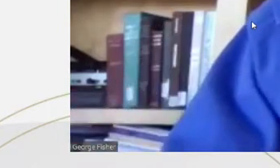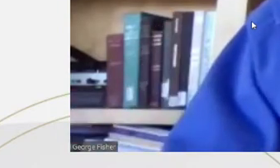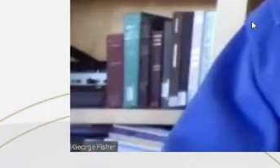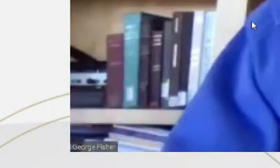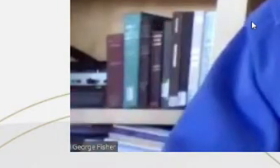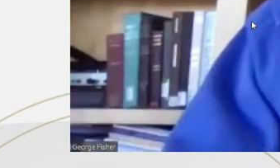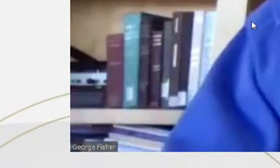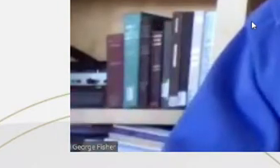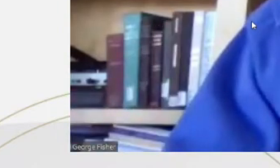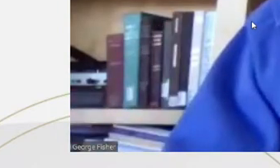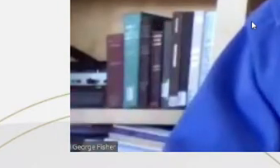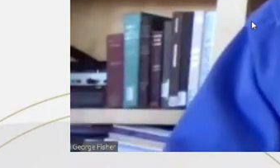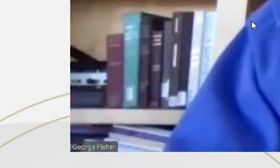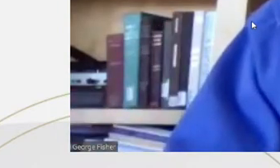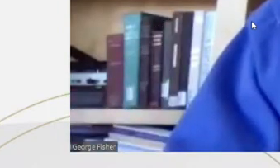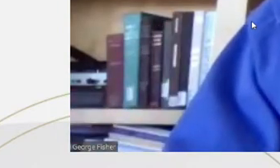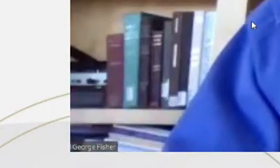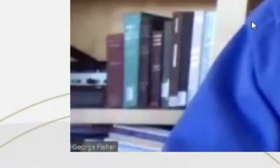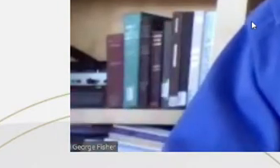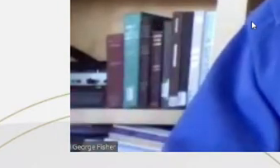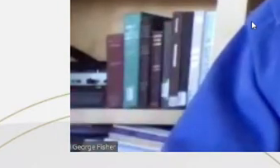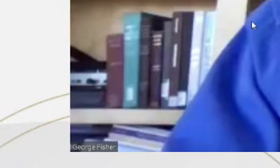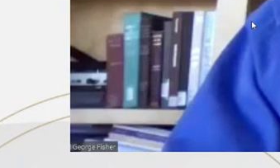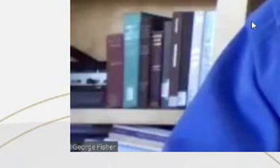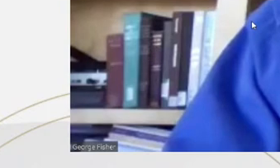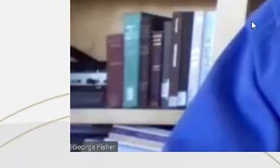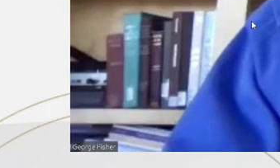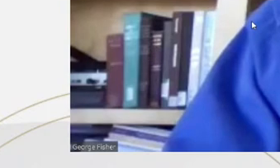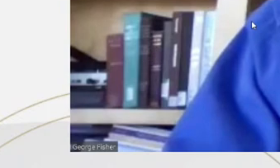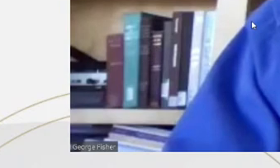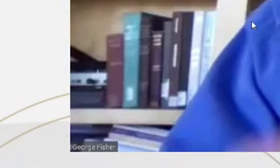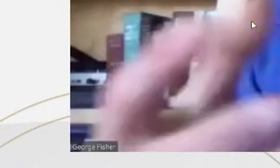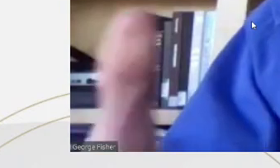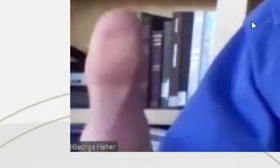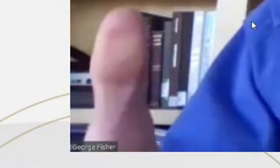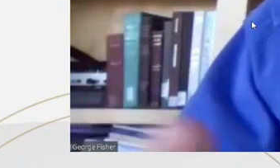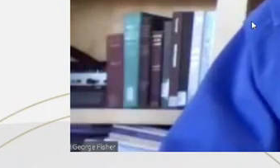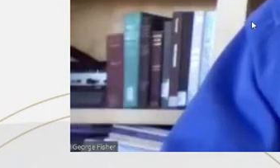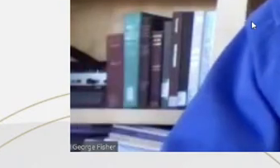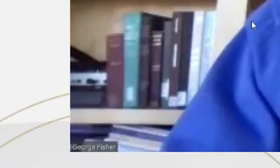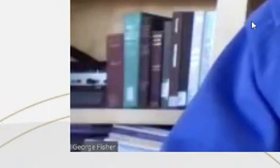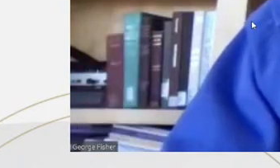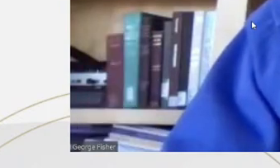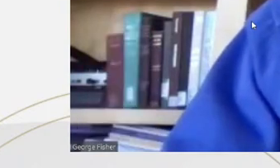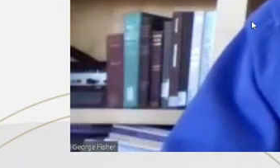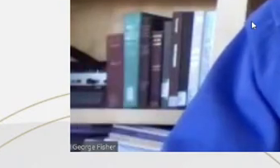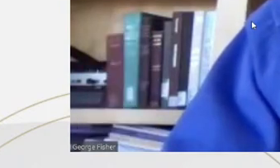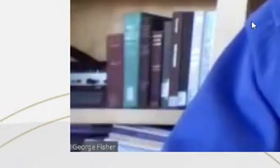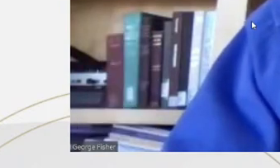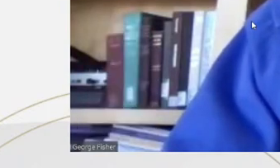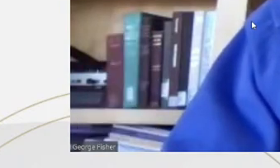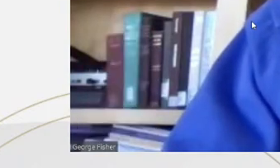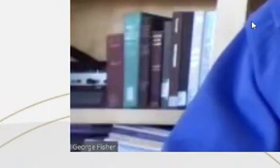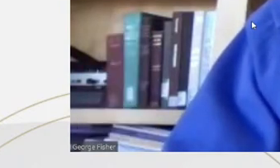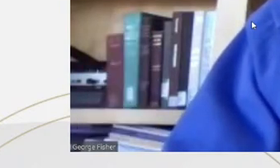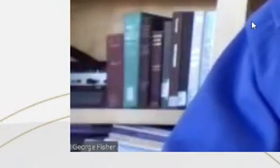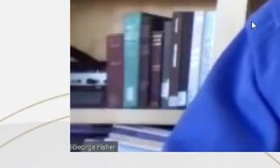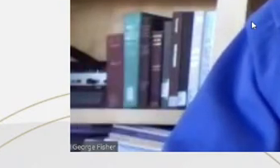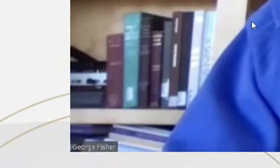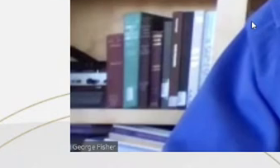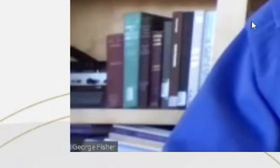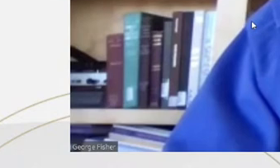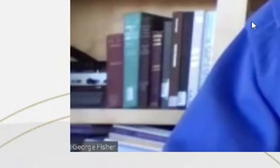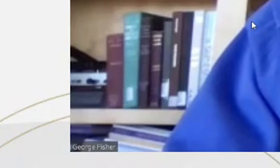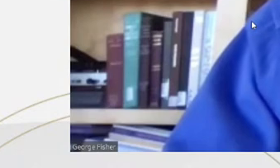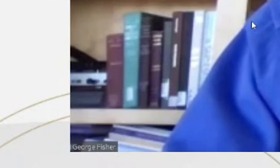when they go up for re-election. And for judges, of course, again, plea bargaining means a greatly reduced